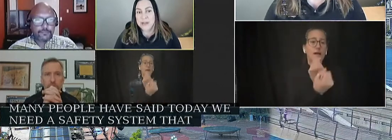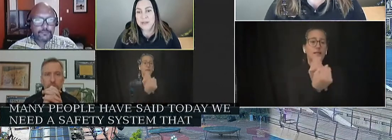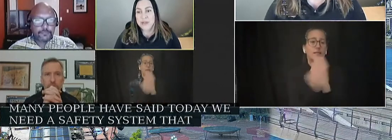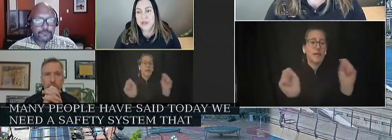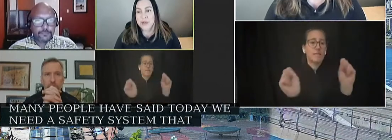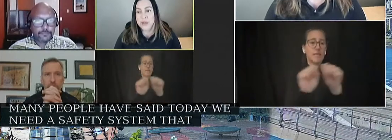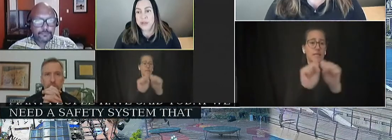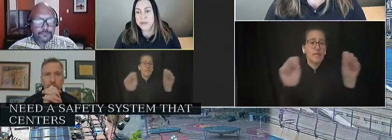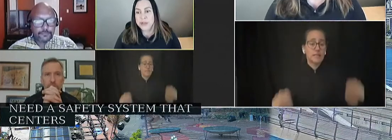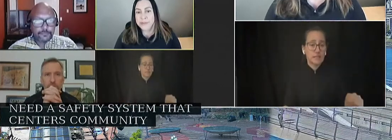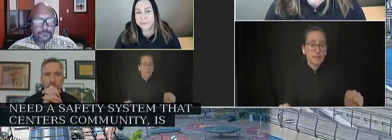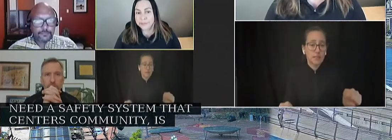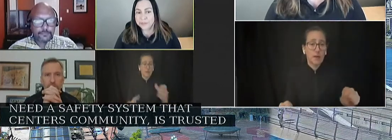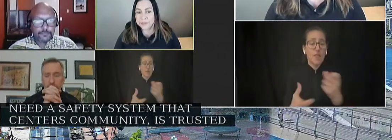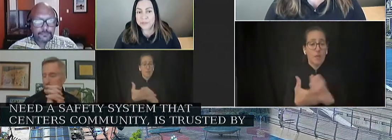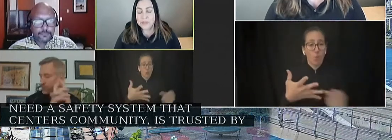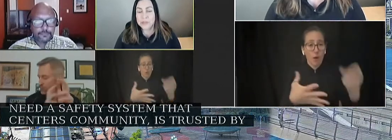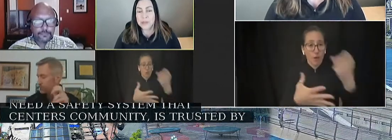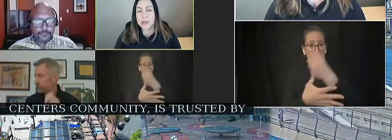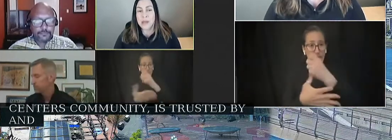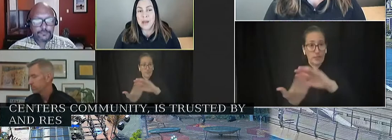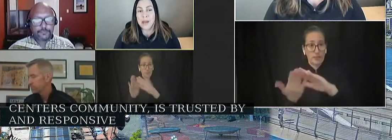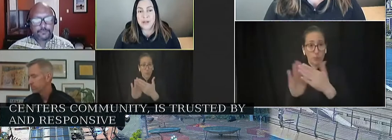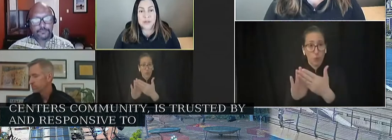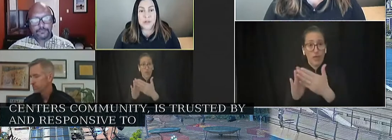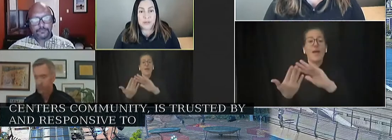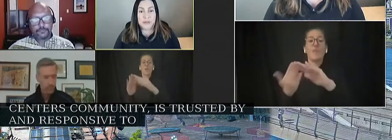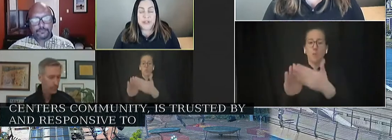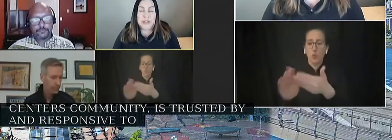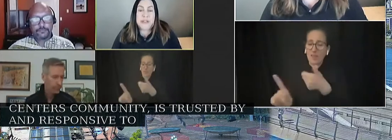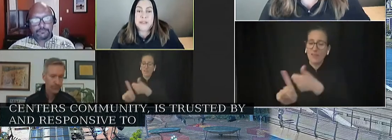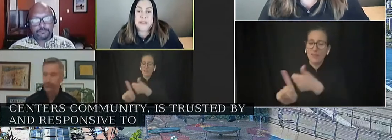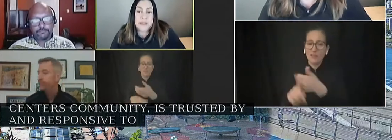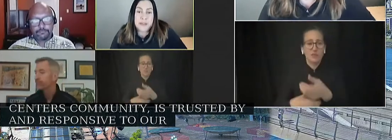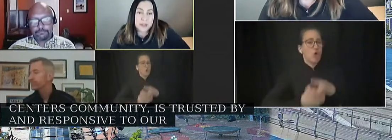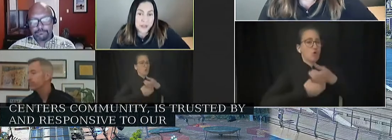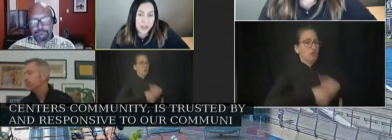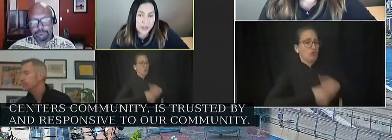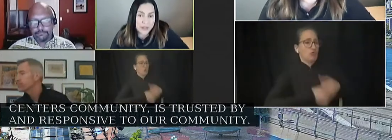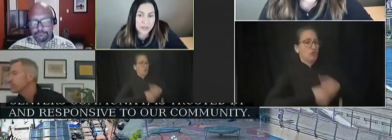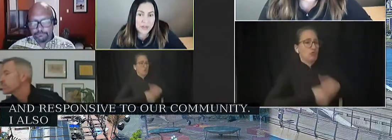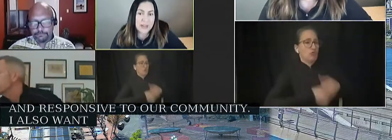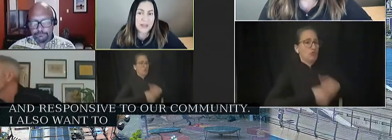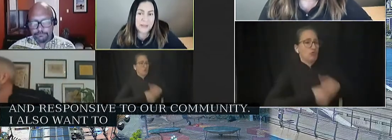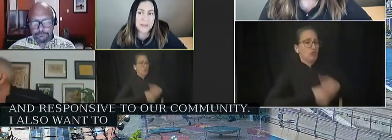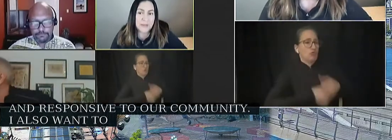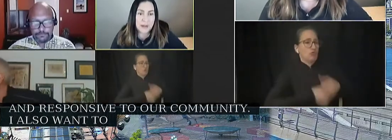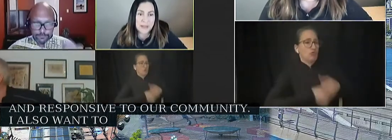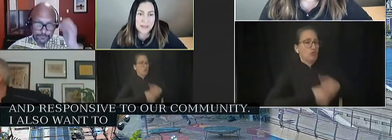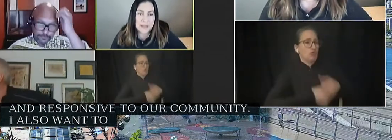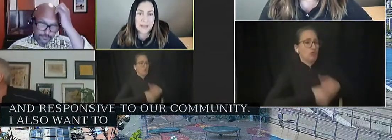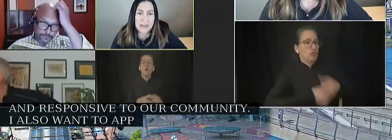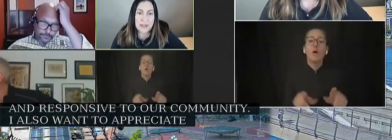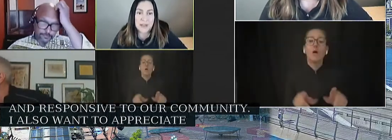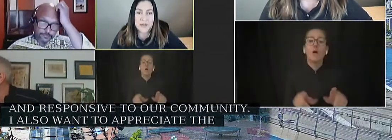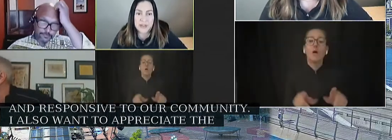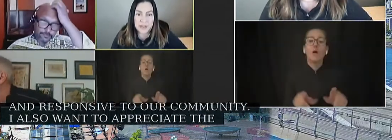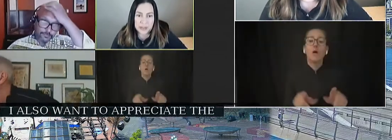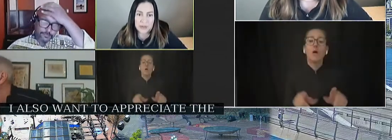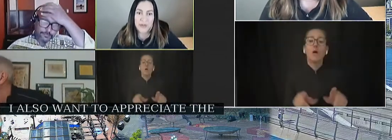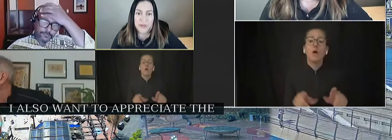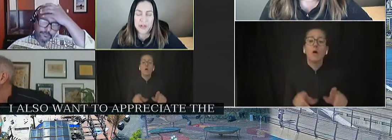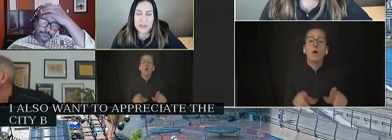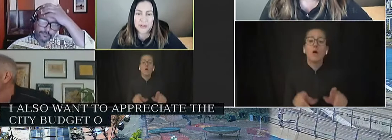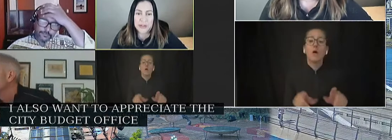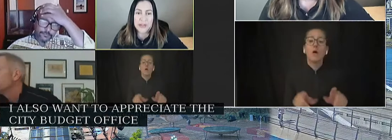by, and responsive to our community. I also want to appreciate the city budget office for setting up this process and to